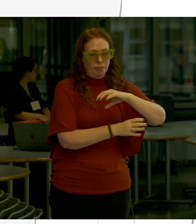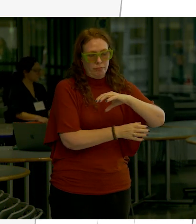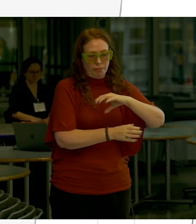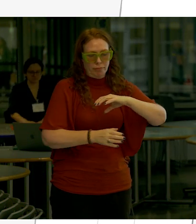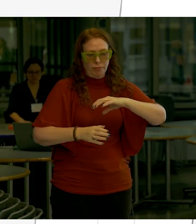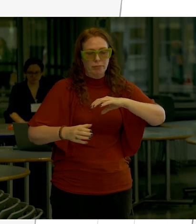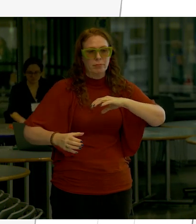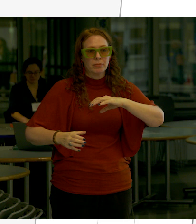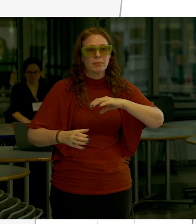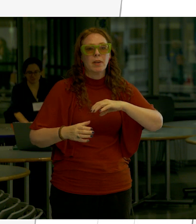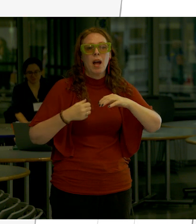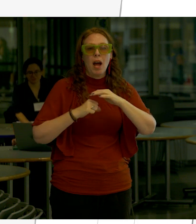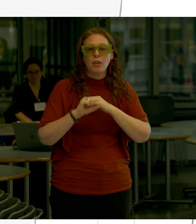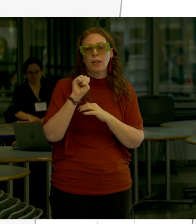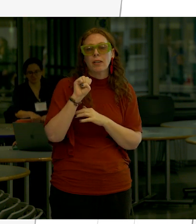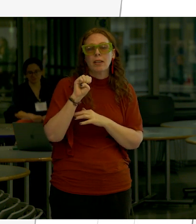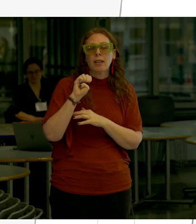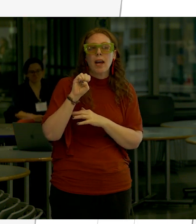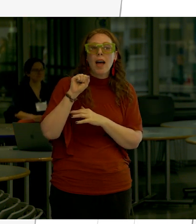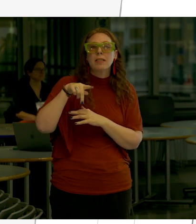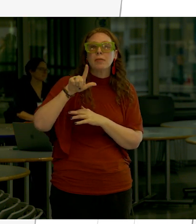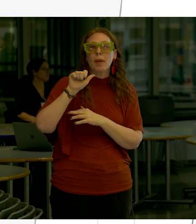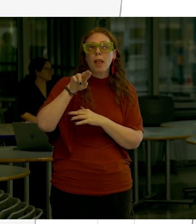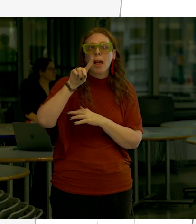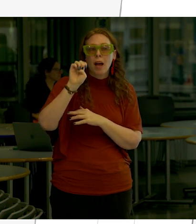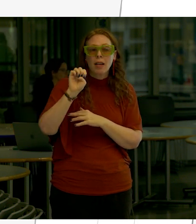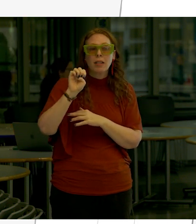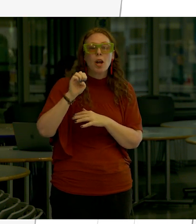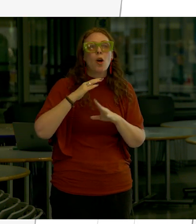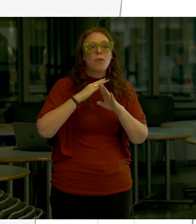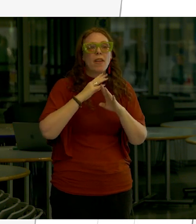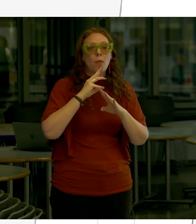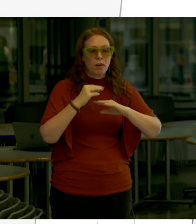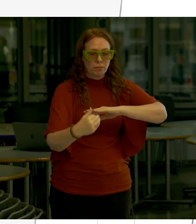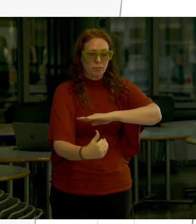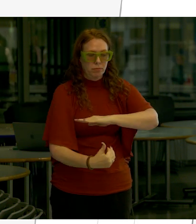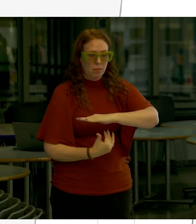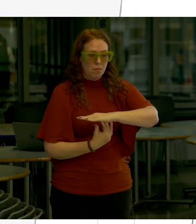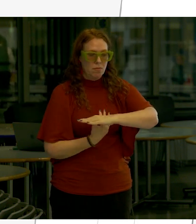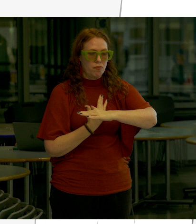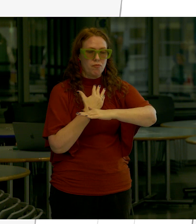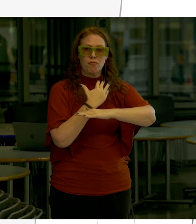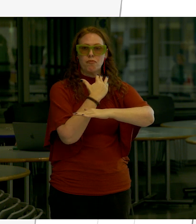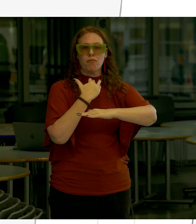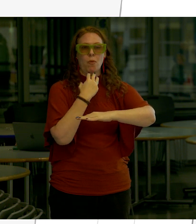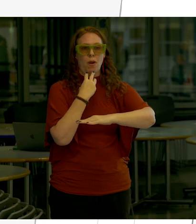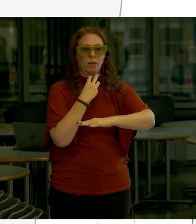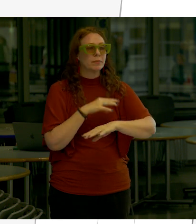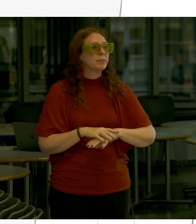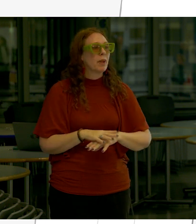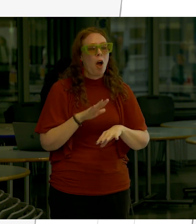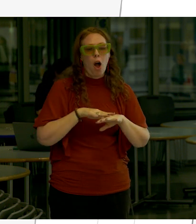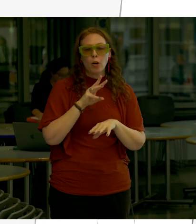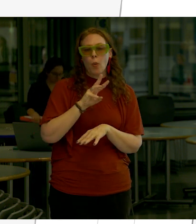the esplanade to prevent the water from going up the path tunnel surfaces and hitting West